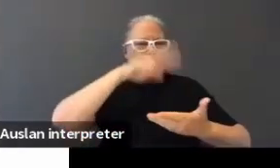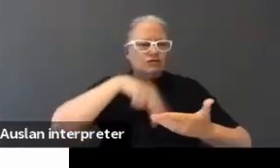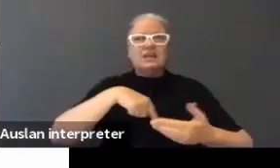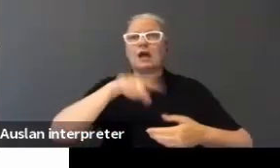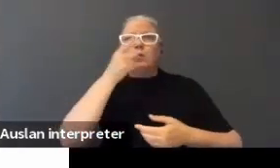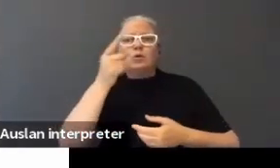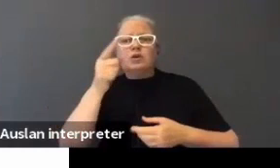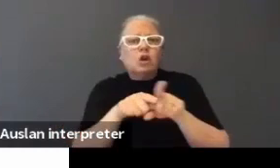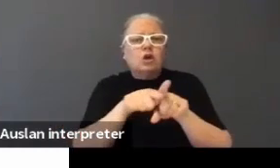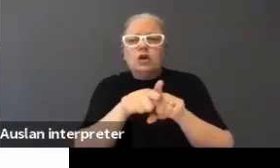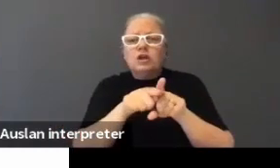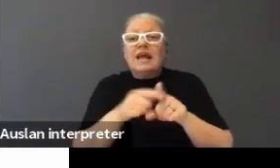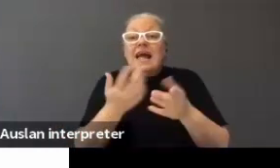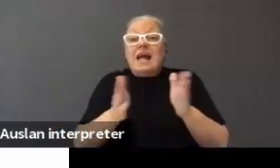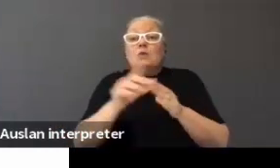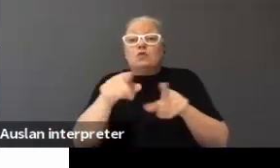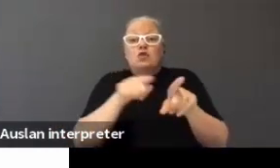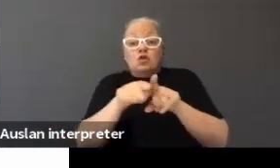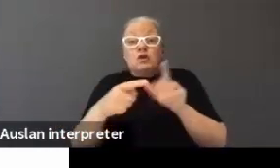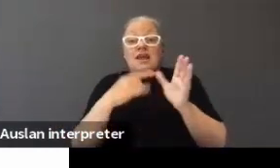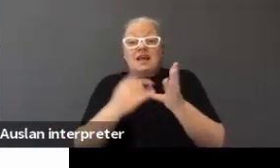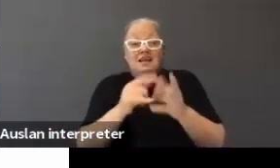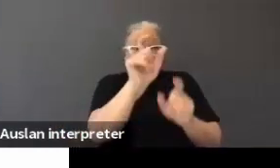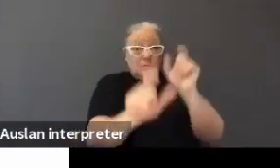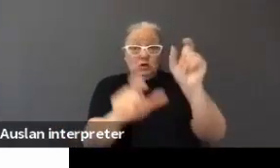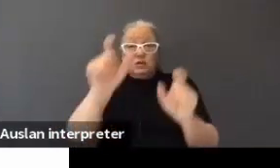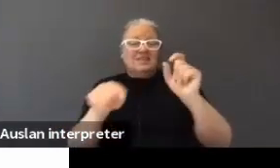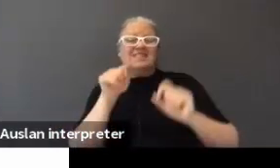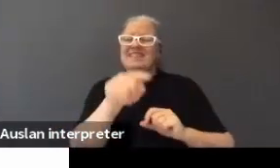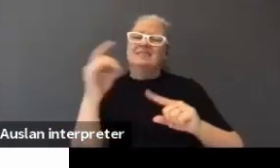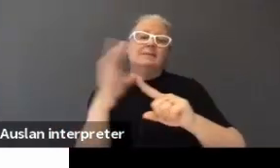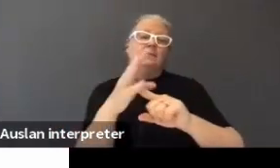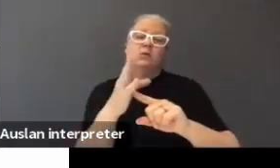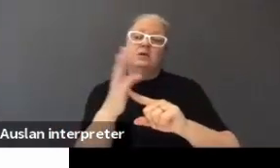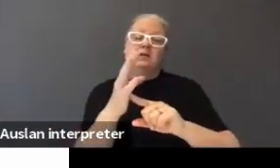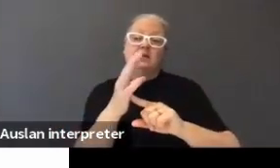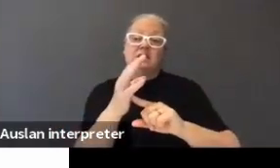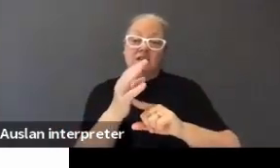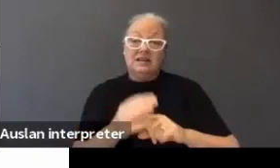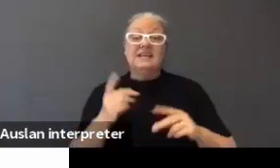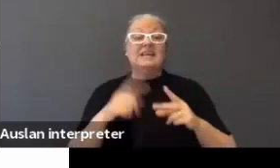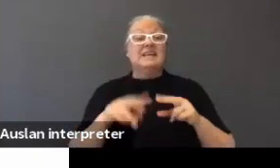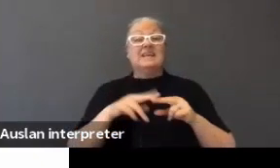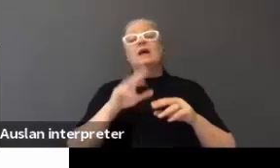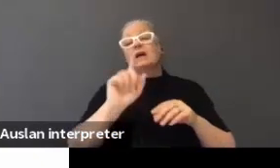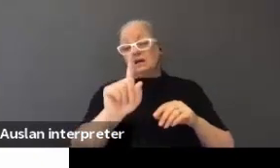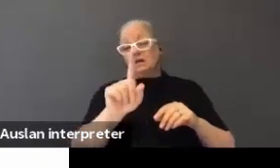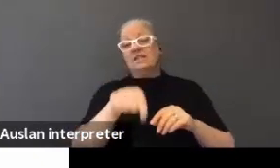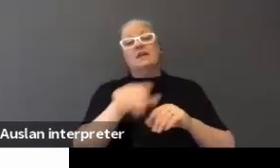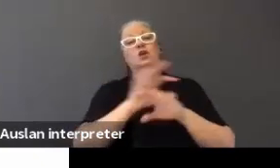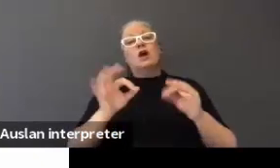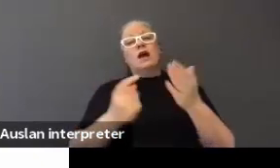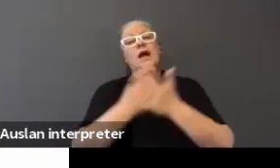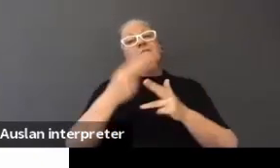So how you learn as an individual is very important. Now, if this is not true for all deaf and hard of hearing people,